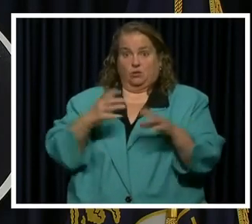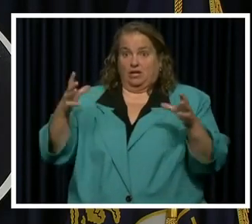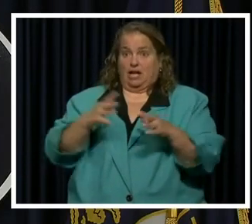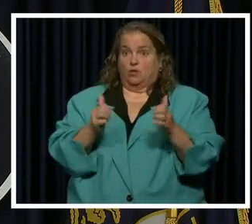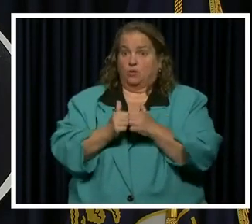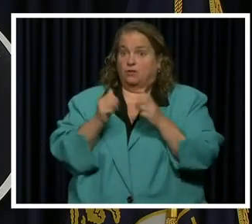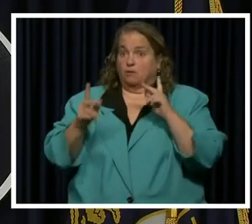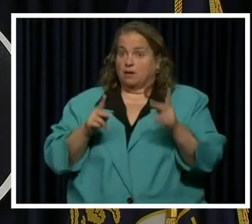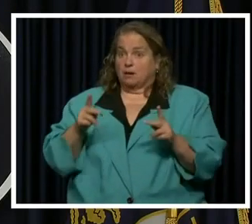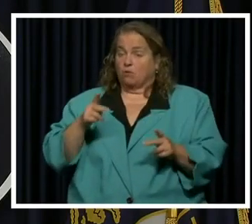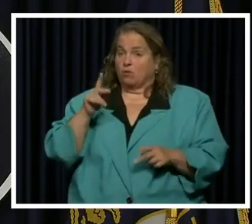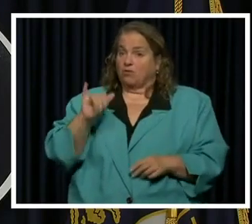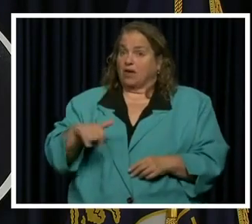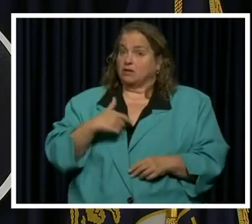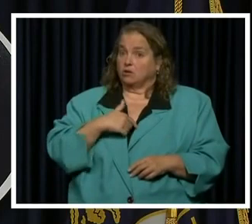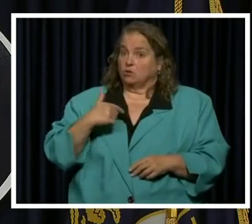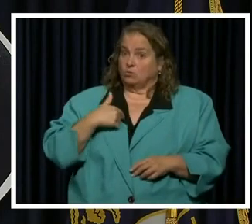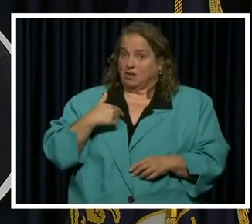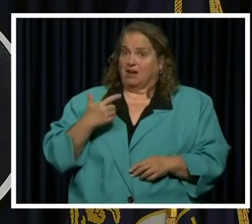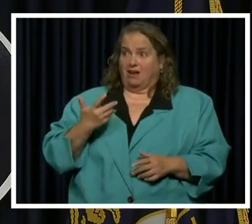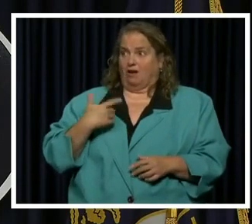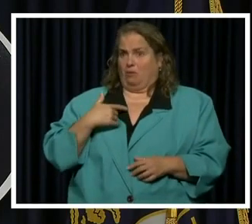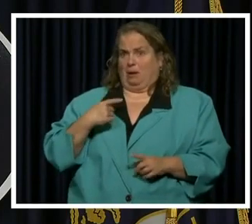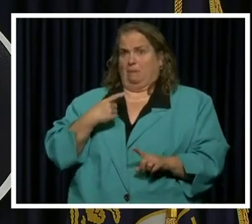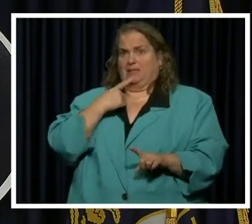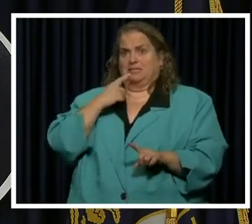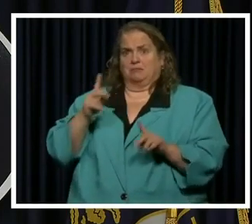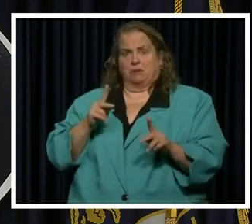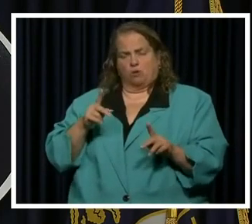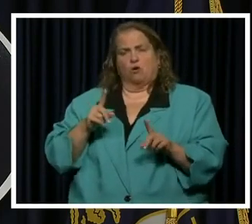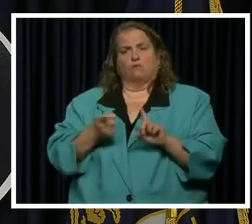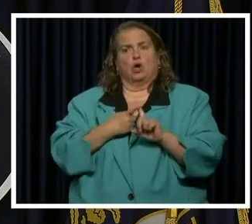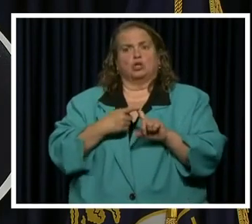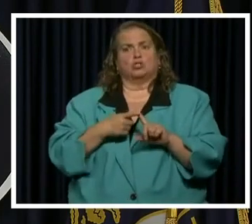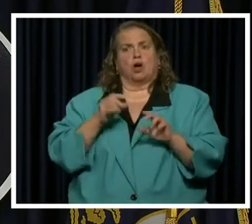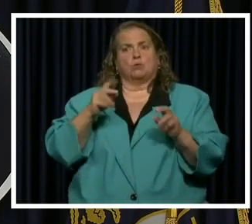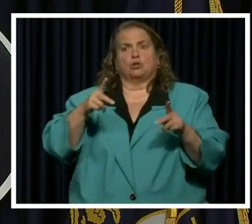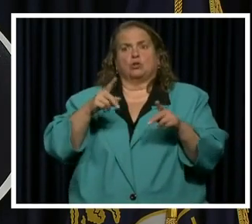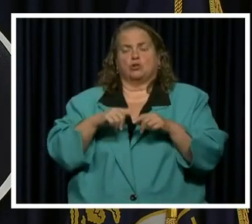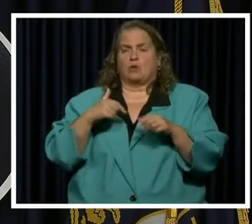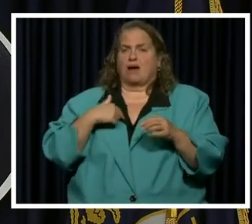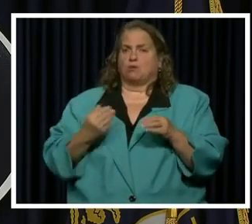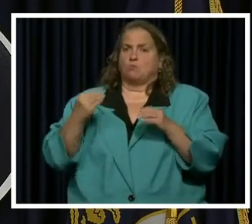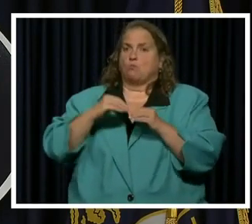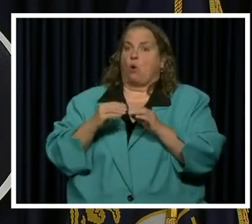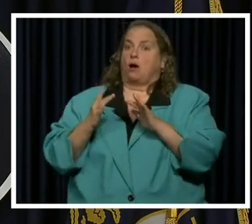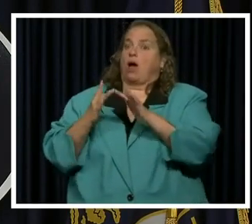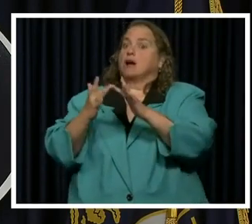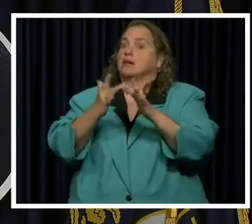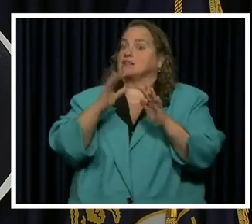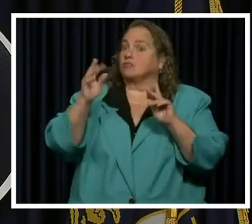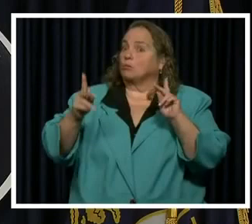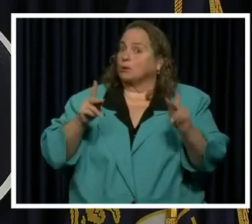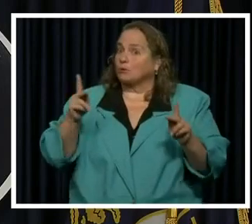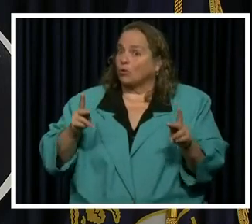that we have missed. And this is our first chance to have a lot of additional contacts that are out there. You know, we want to reopen our